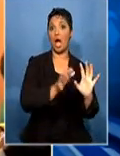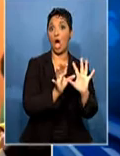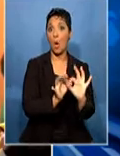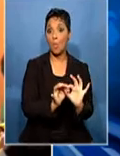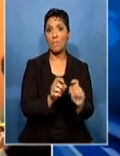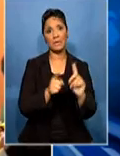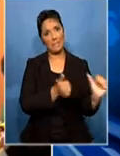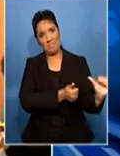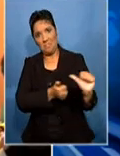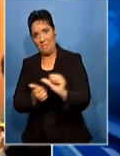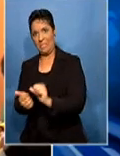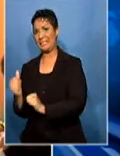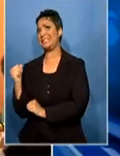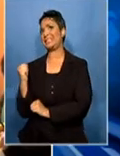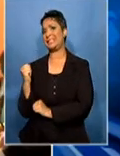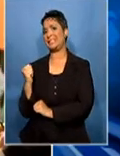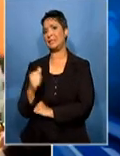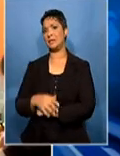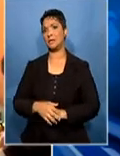but I had to come back again yesterday.